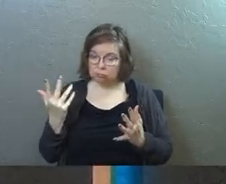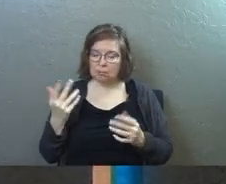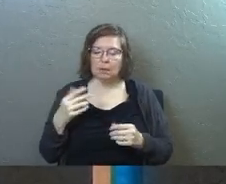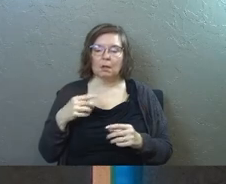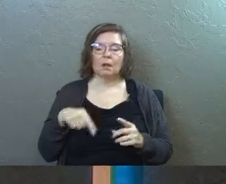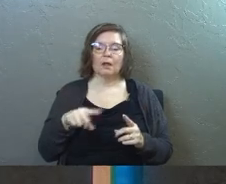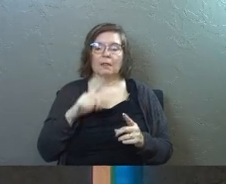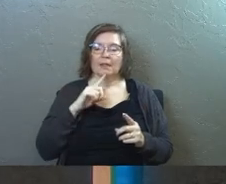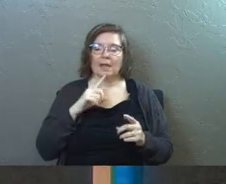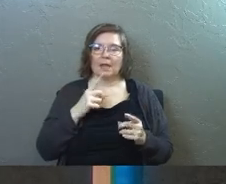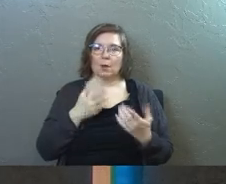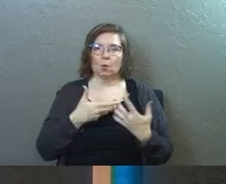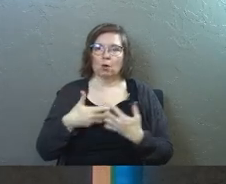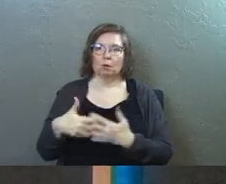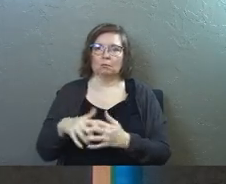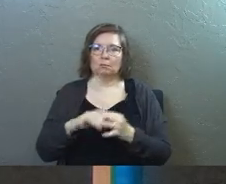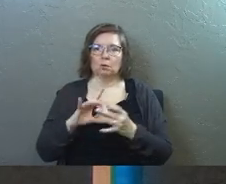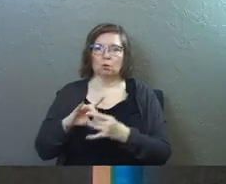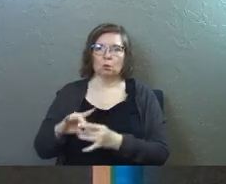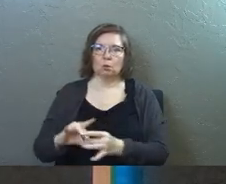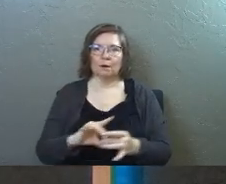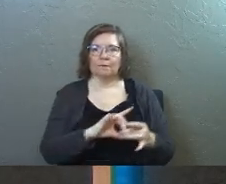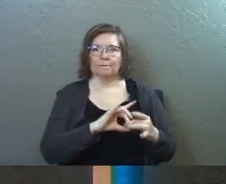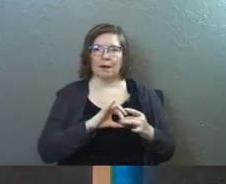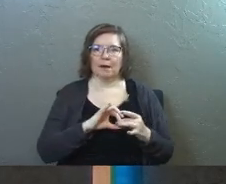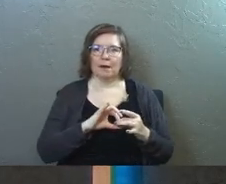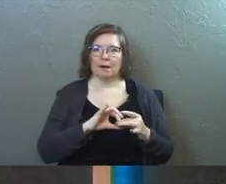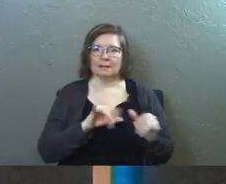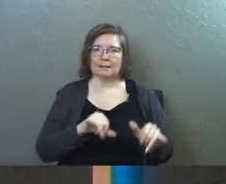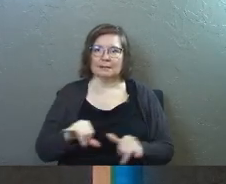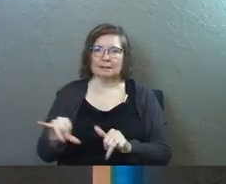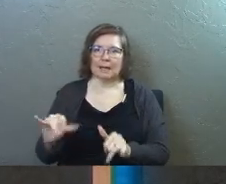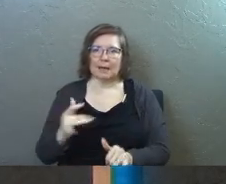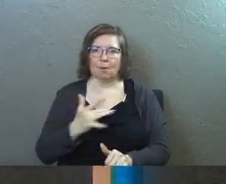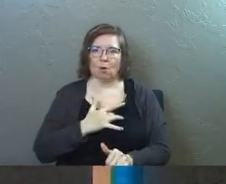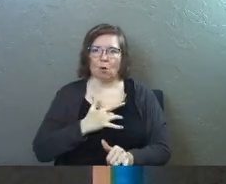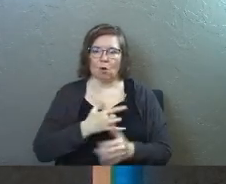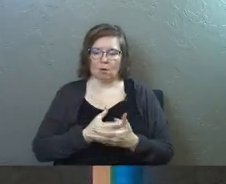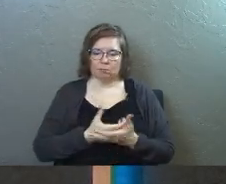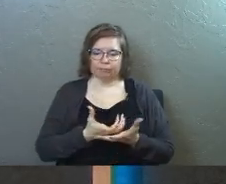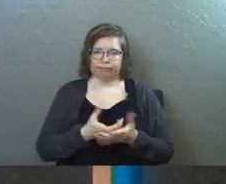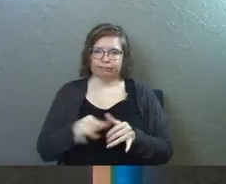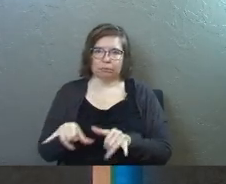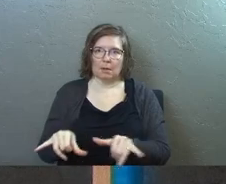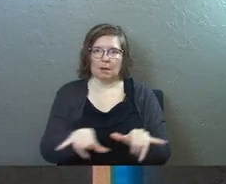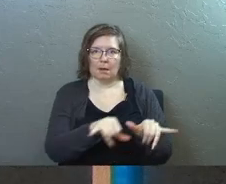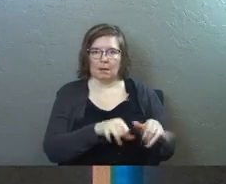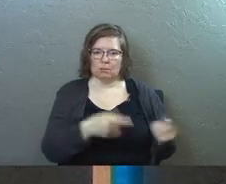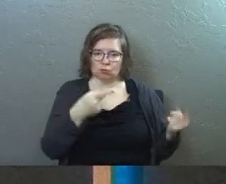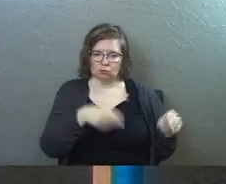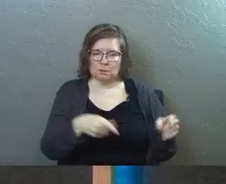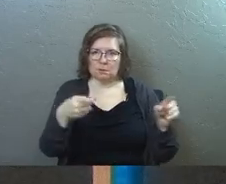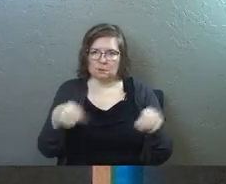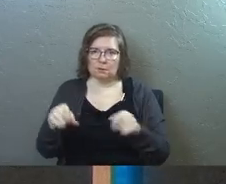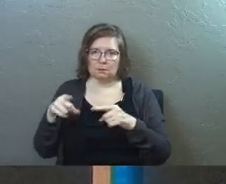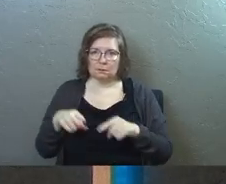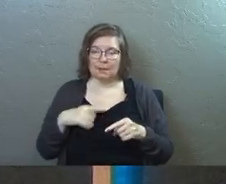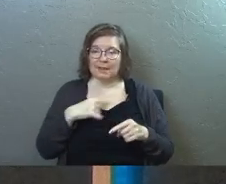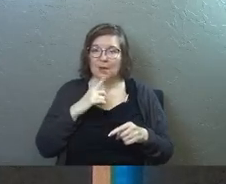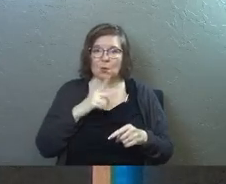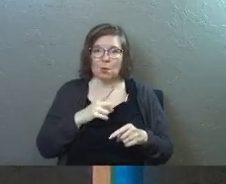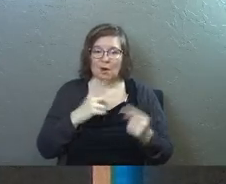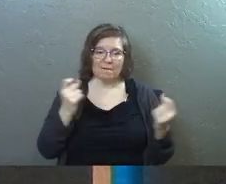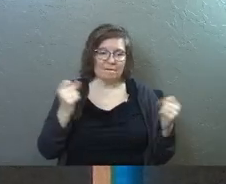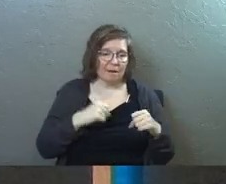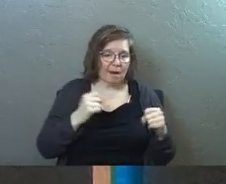is that they were unified. They had the same heart. They had the same mind as they were together. They